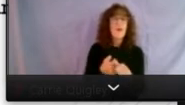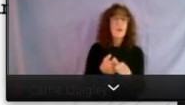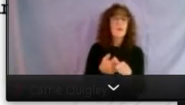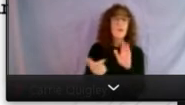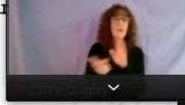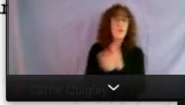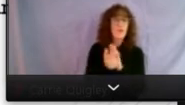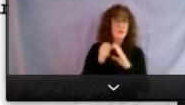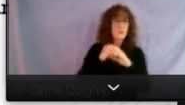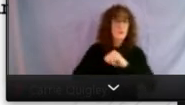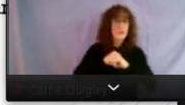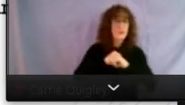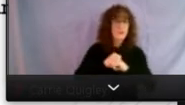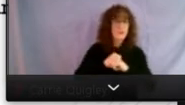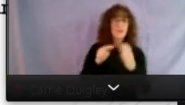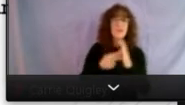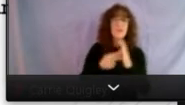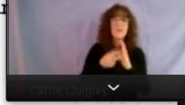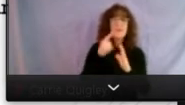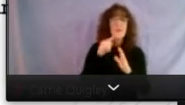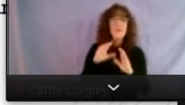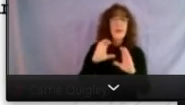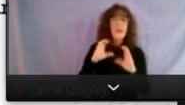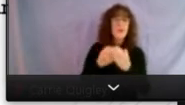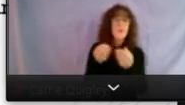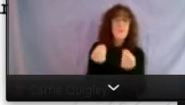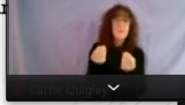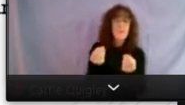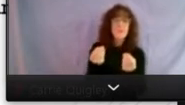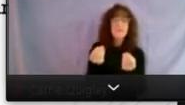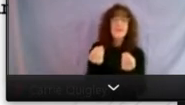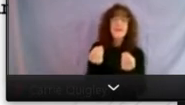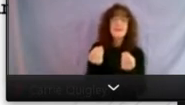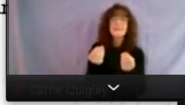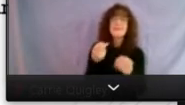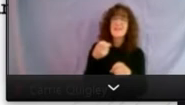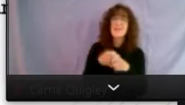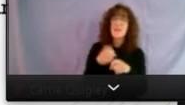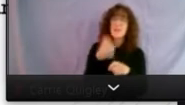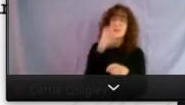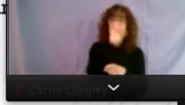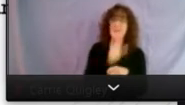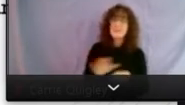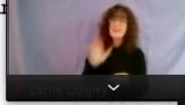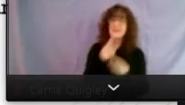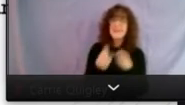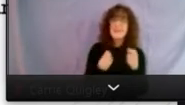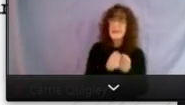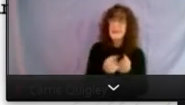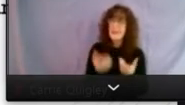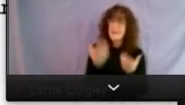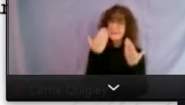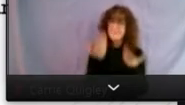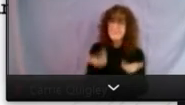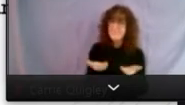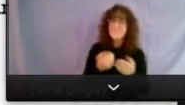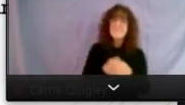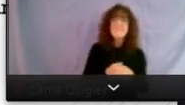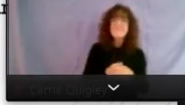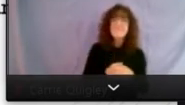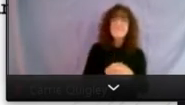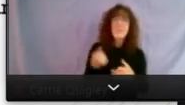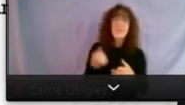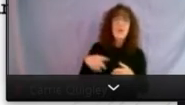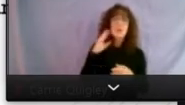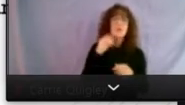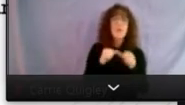And so for, for that segment of properties, uh, and it's hard to estimate exactly what number that is, uh, those would